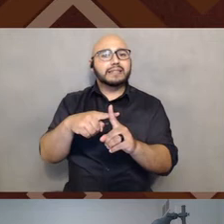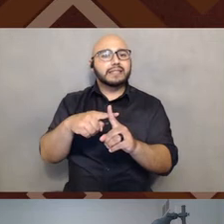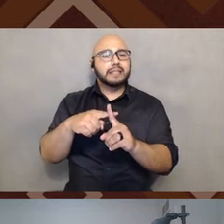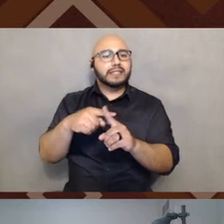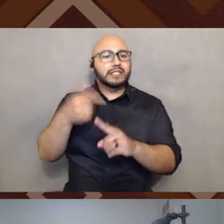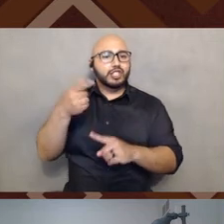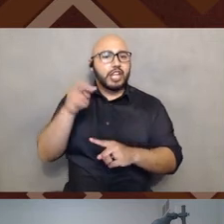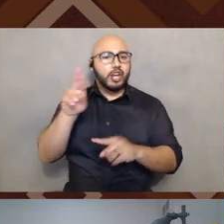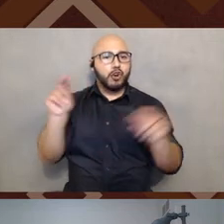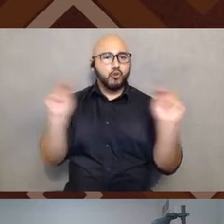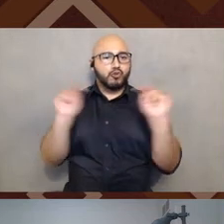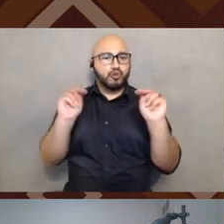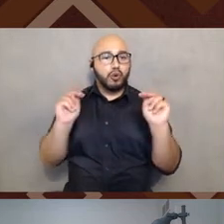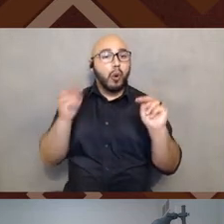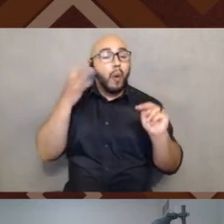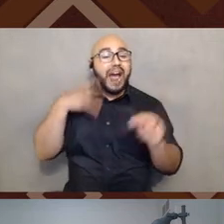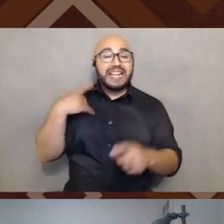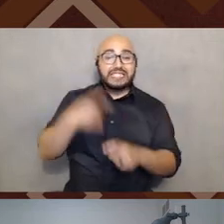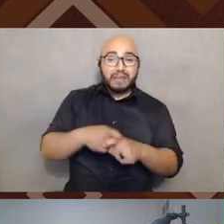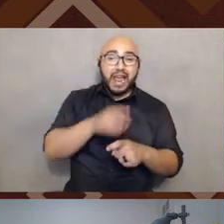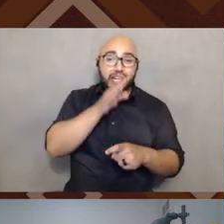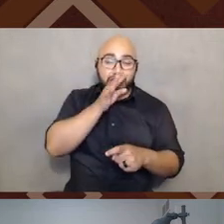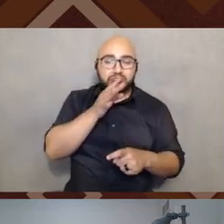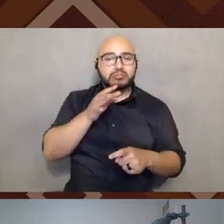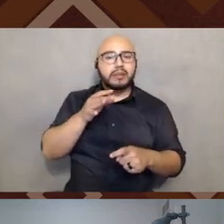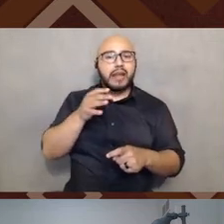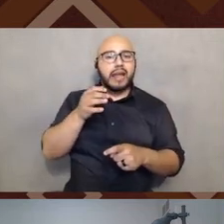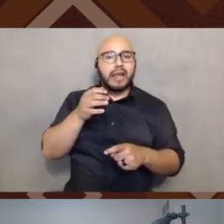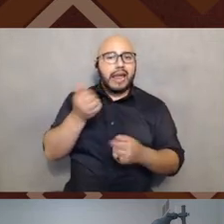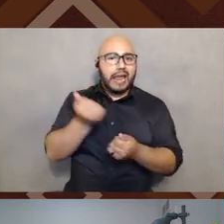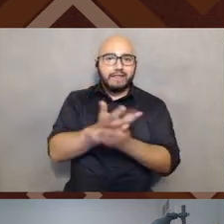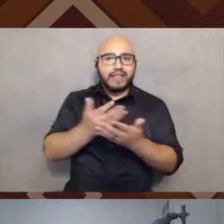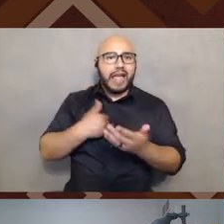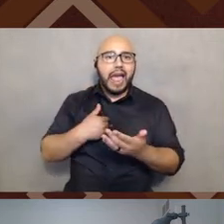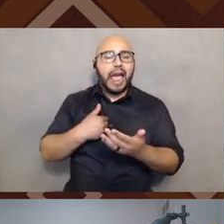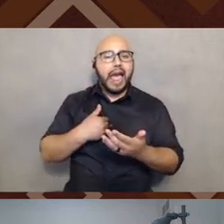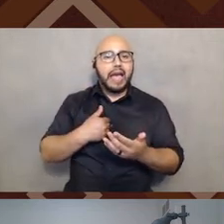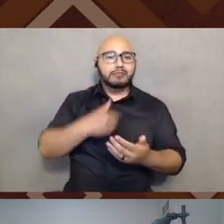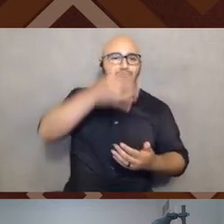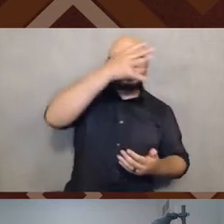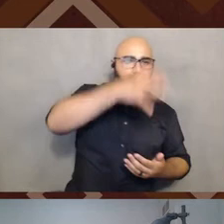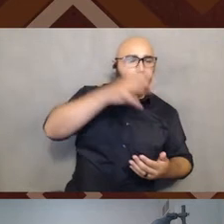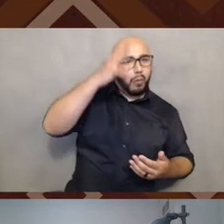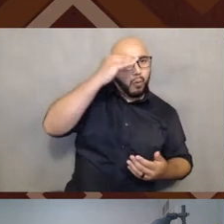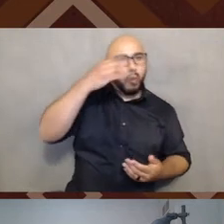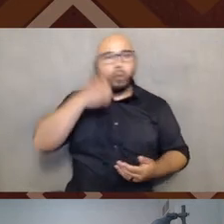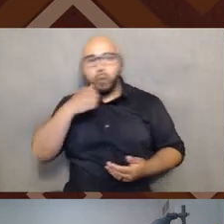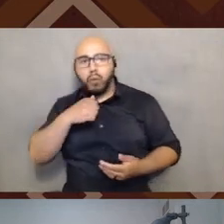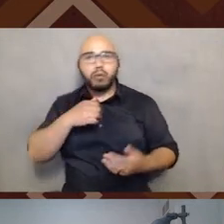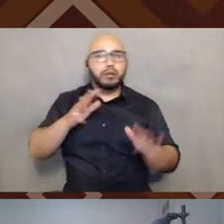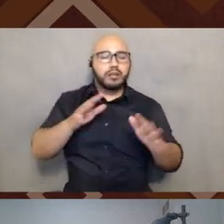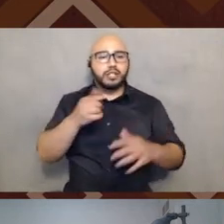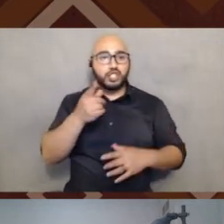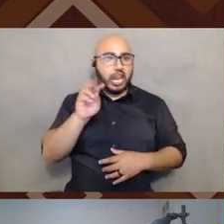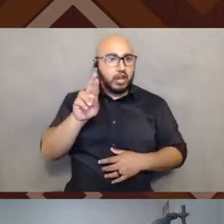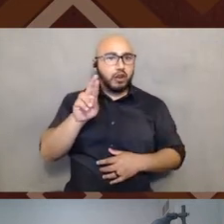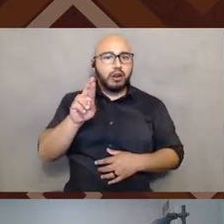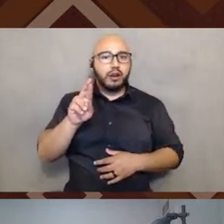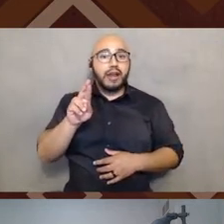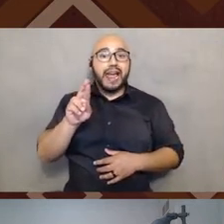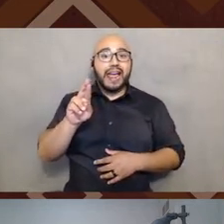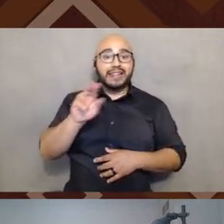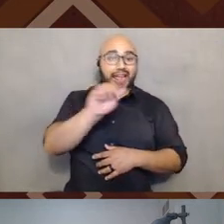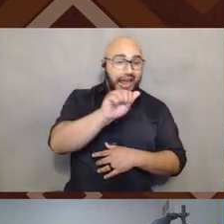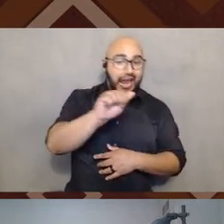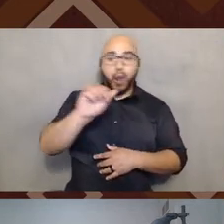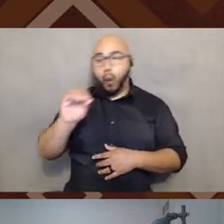everything ends with an O or an A to be masculine or feminine. Um, uh, and the X is meant to, you know, to replace that and to be,